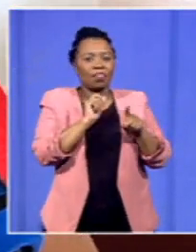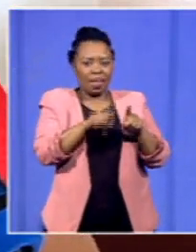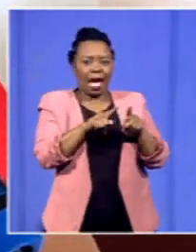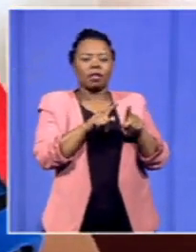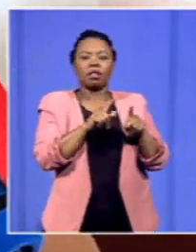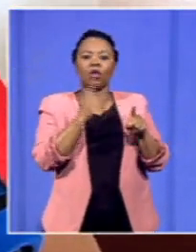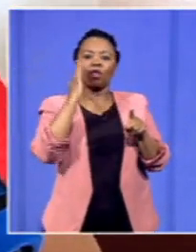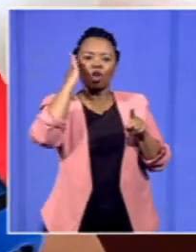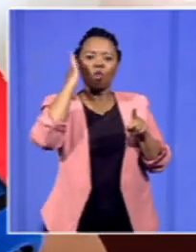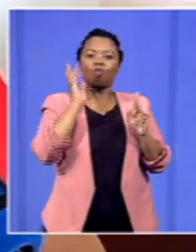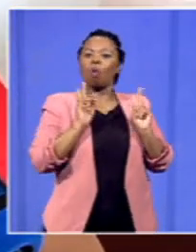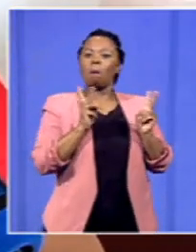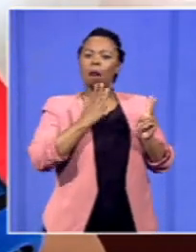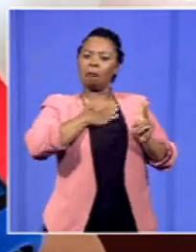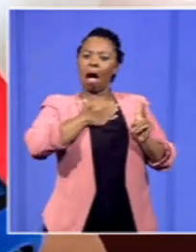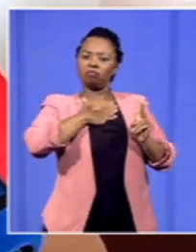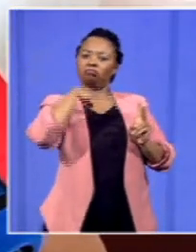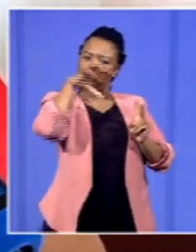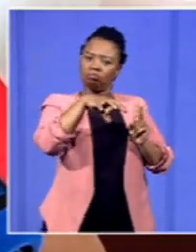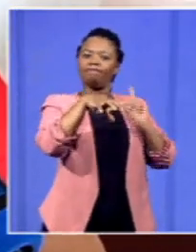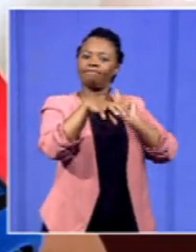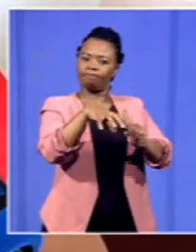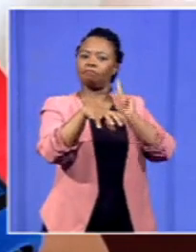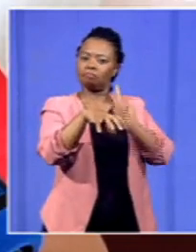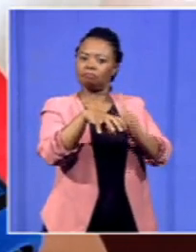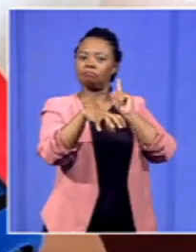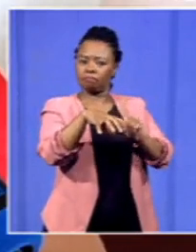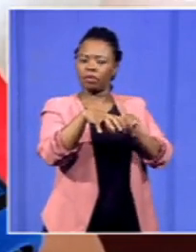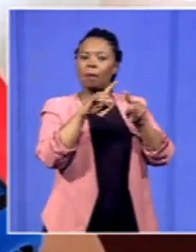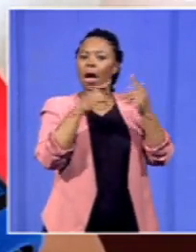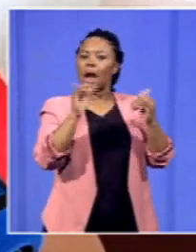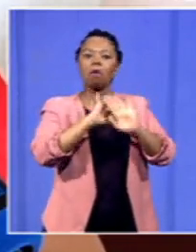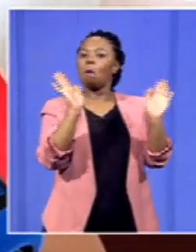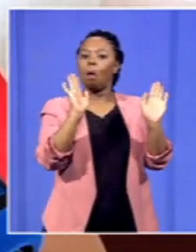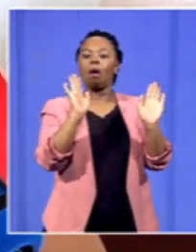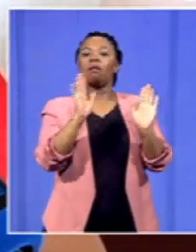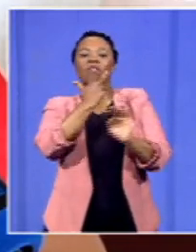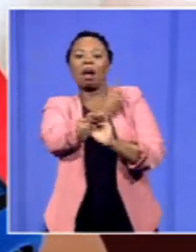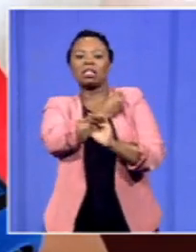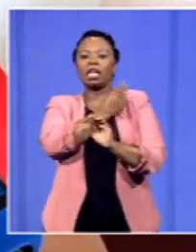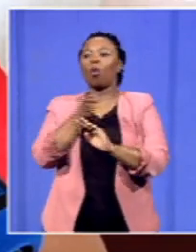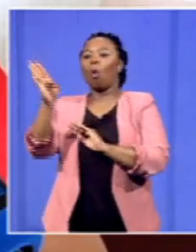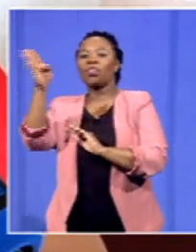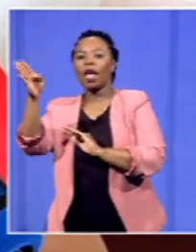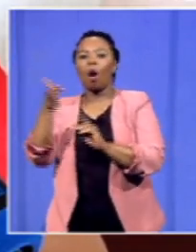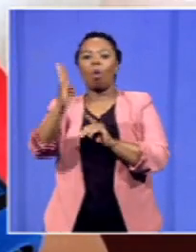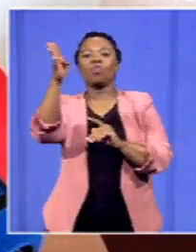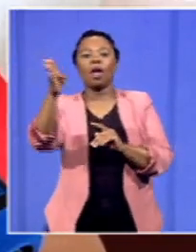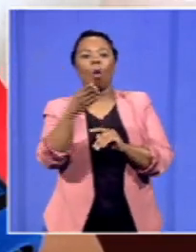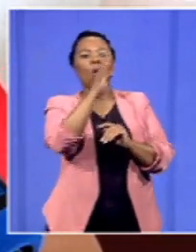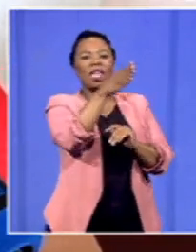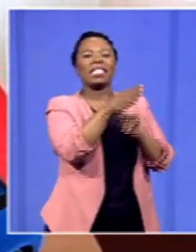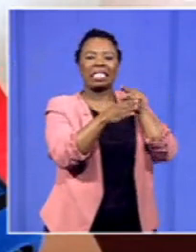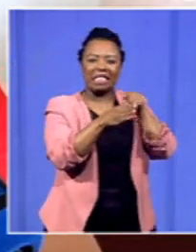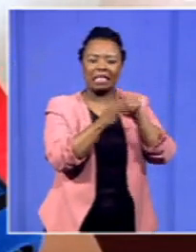to their regular points of service. So, there has been, you know, some impact that has been there. in terms of